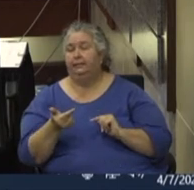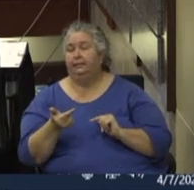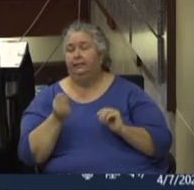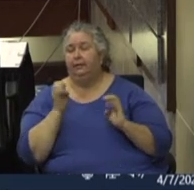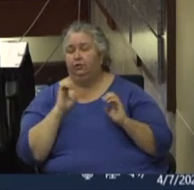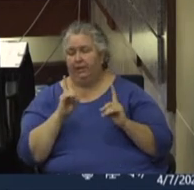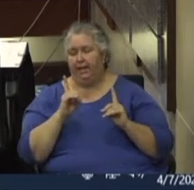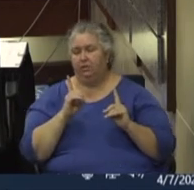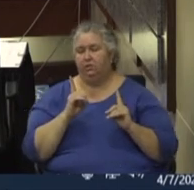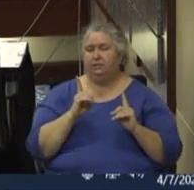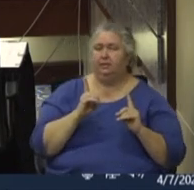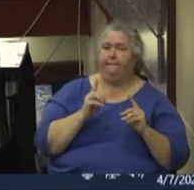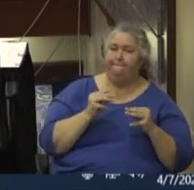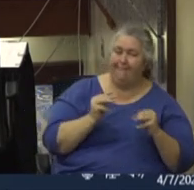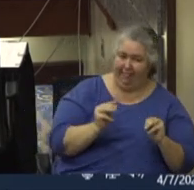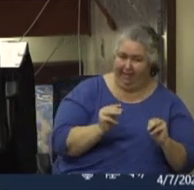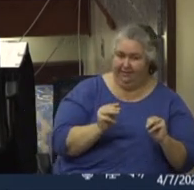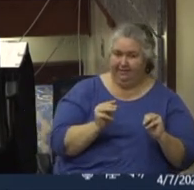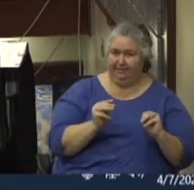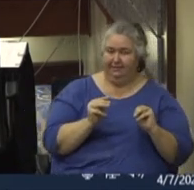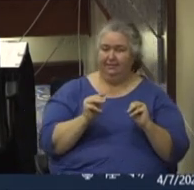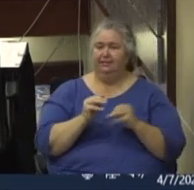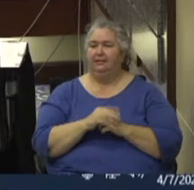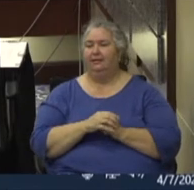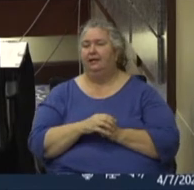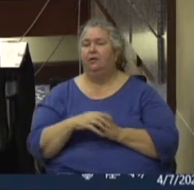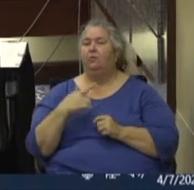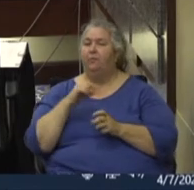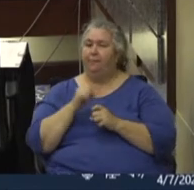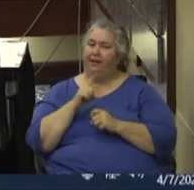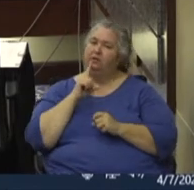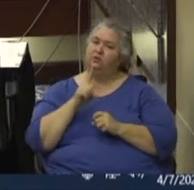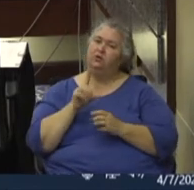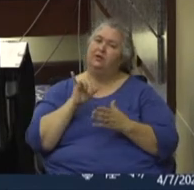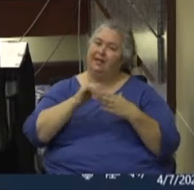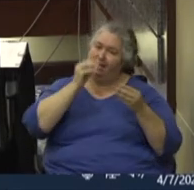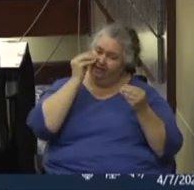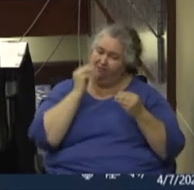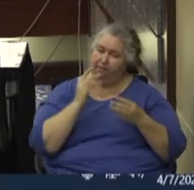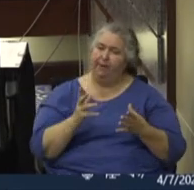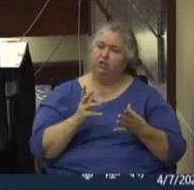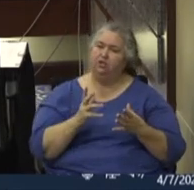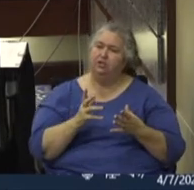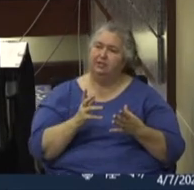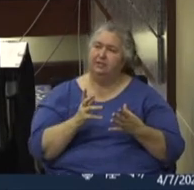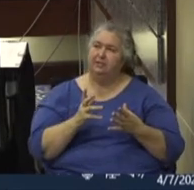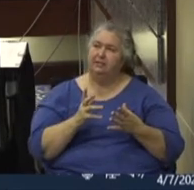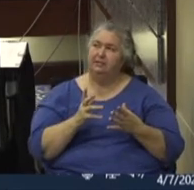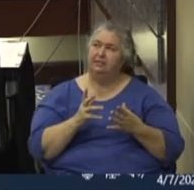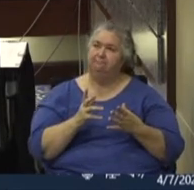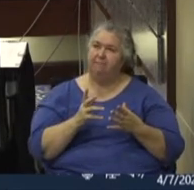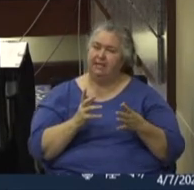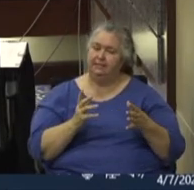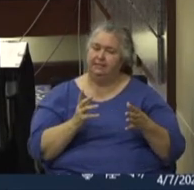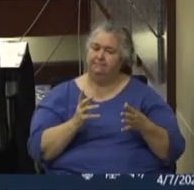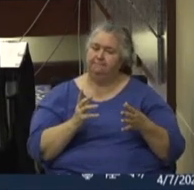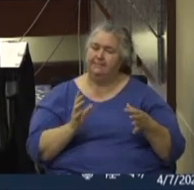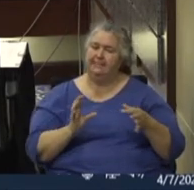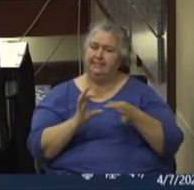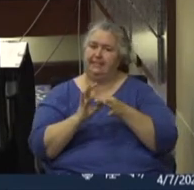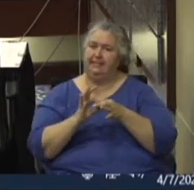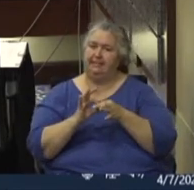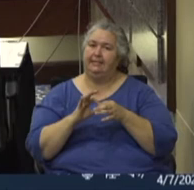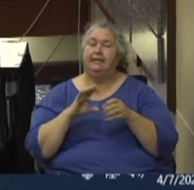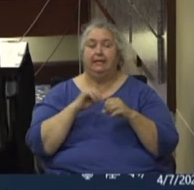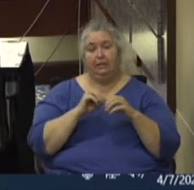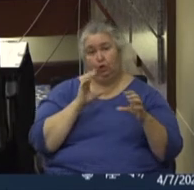education methods. And so we are making sure that that information is, is succinct in, in, in our communication